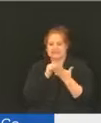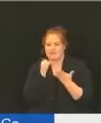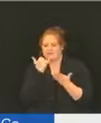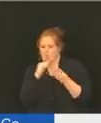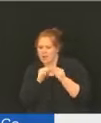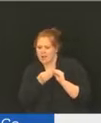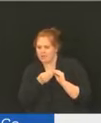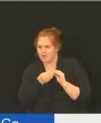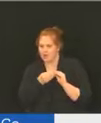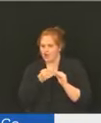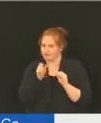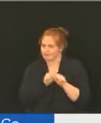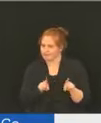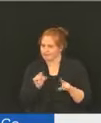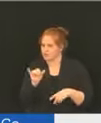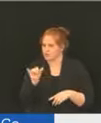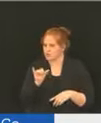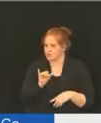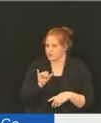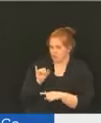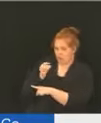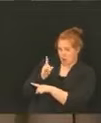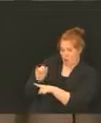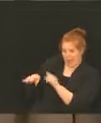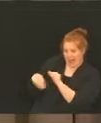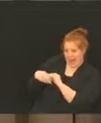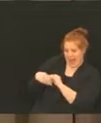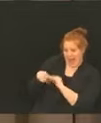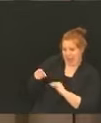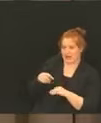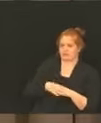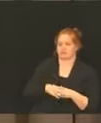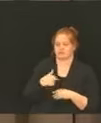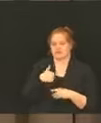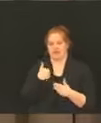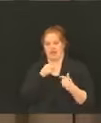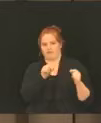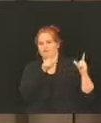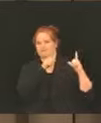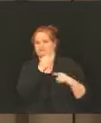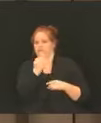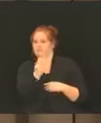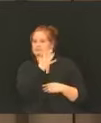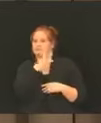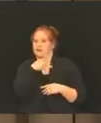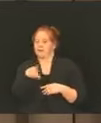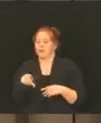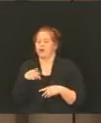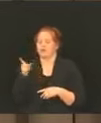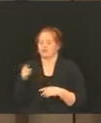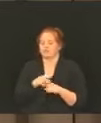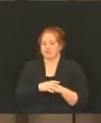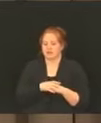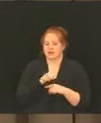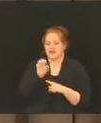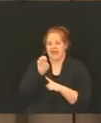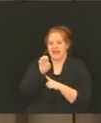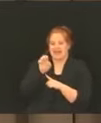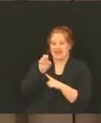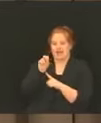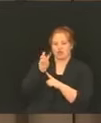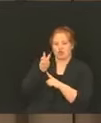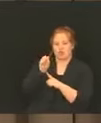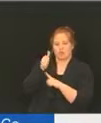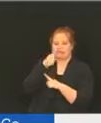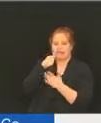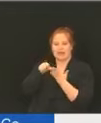Jody, if you want to add anything to that. I was just going to, again, I know you've got it up on the screen, but just remind people that daily COVID e-newsletter has